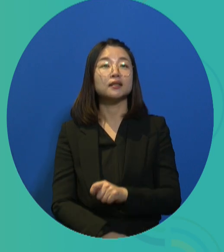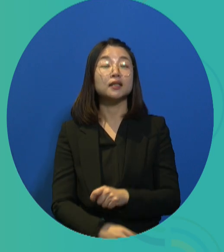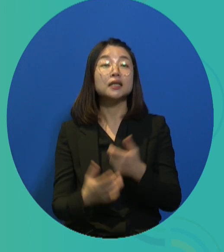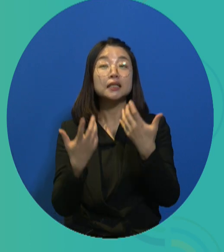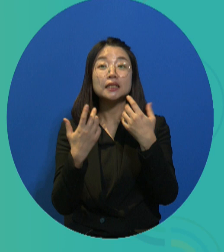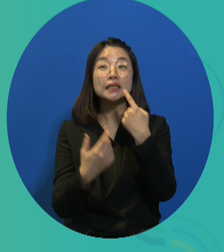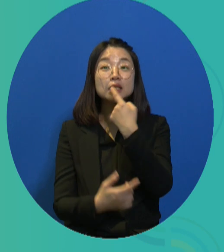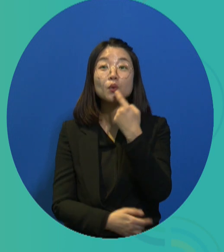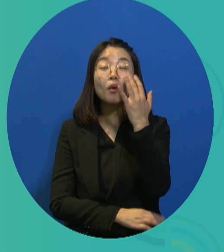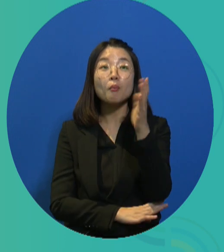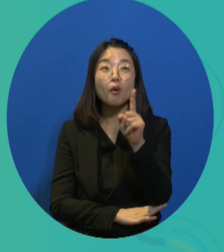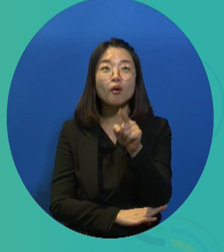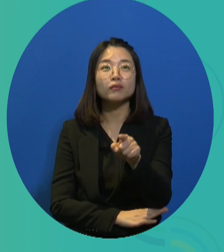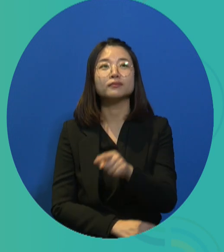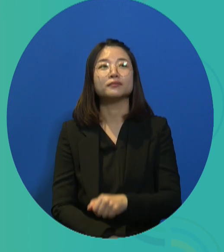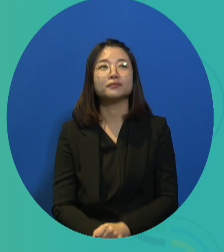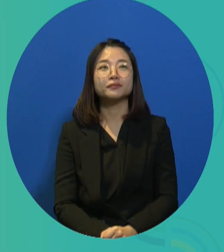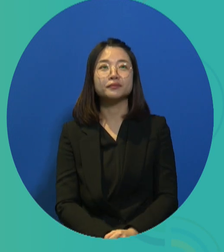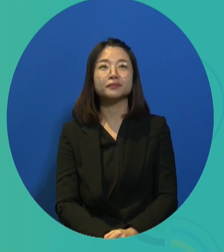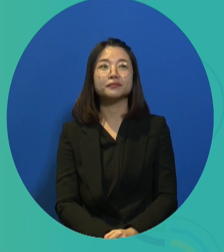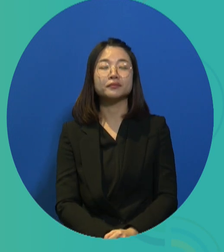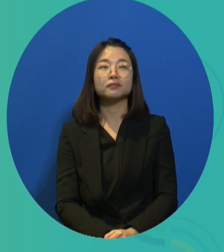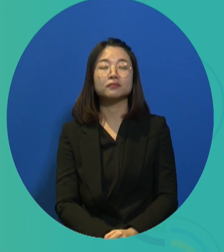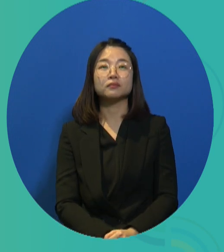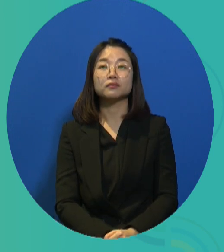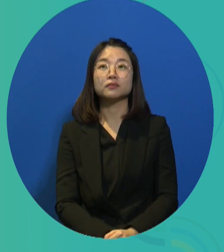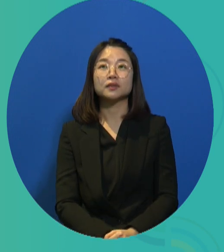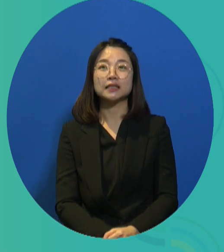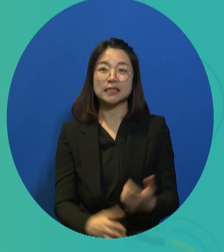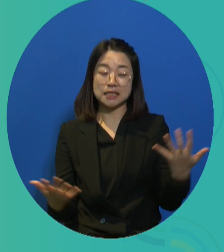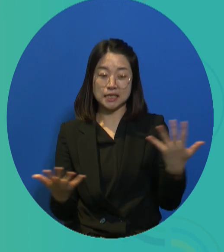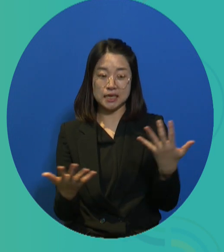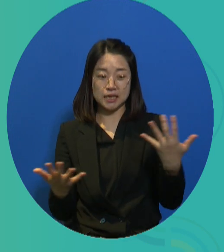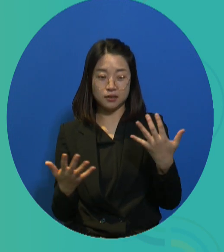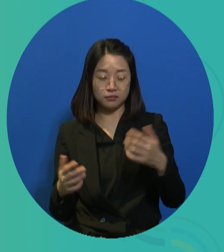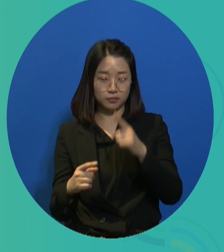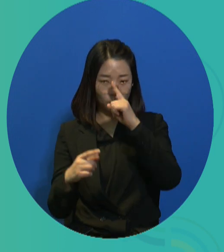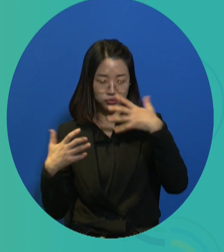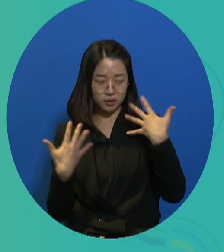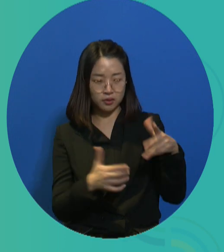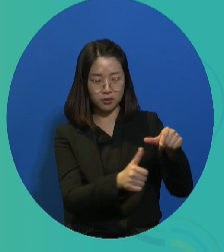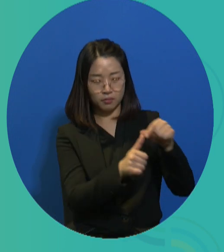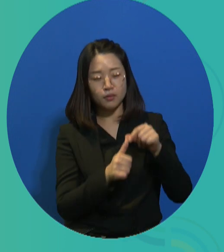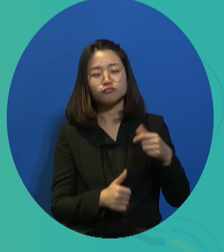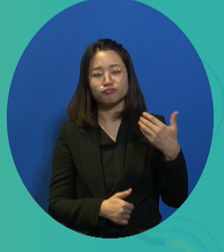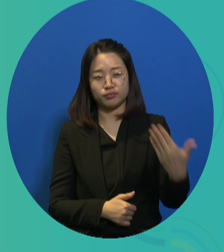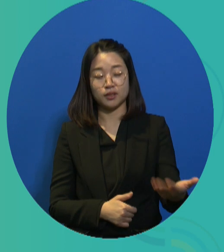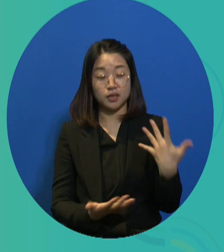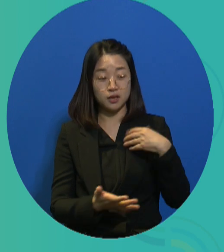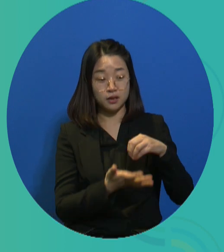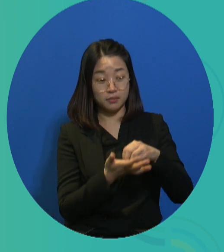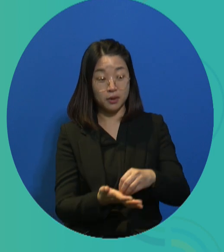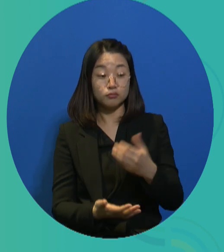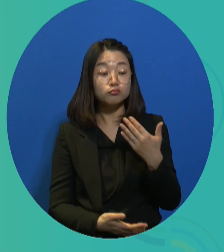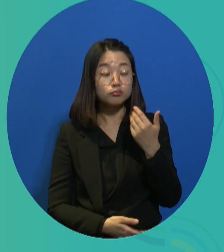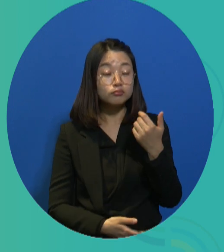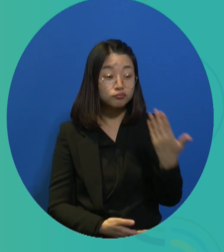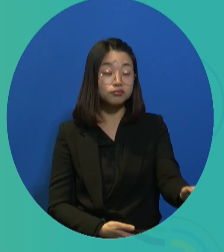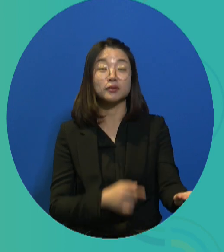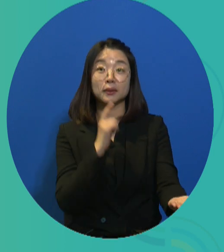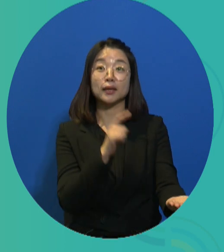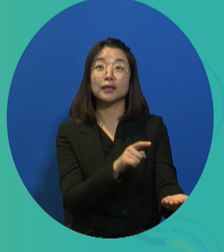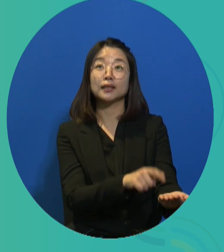to ask for this theory called modern money theory. MMT. The MMT school has been arguing for a job guarantee. And in fact,